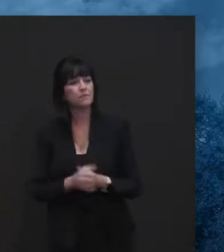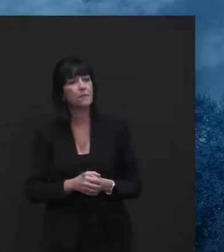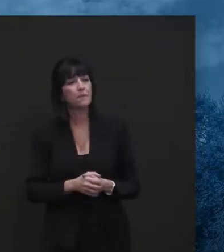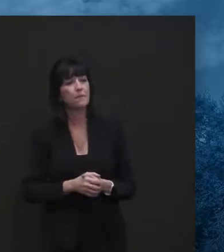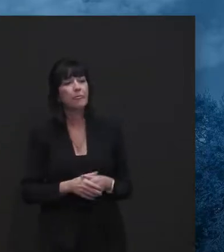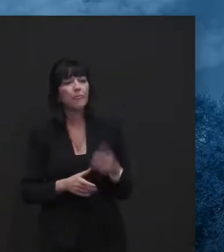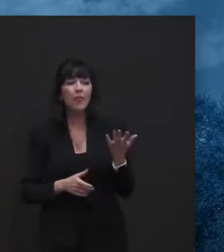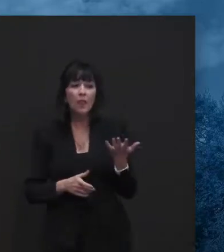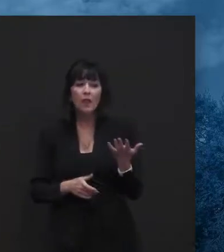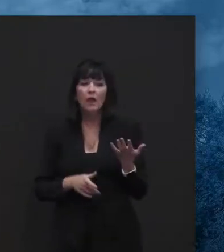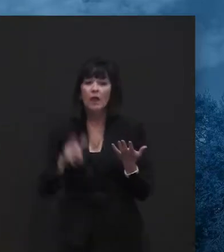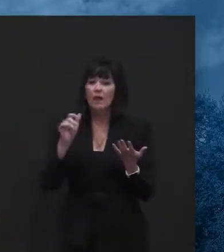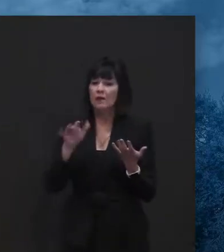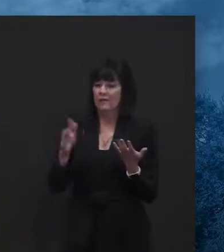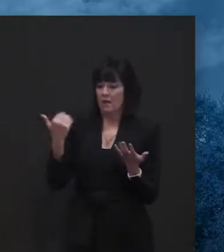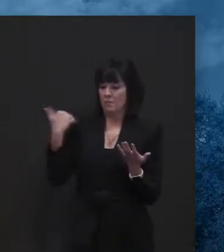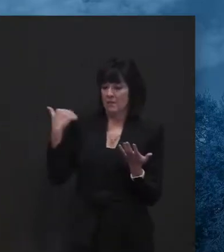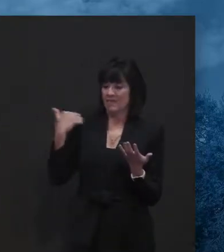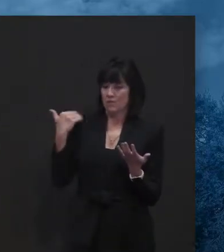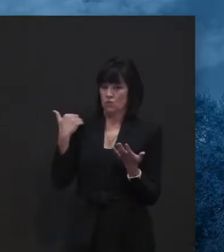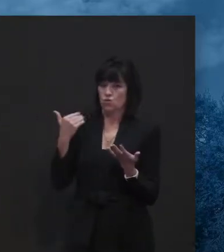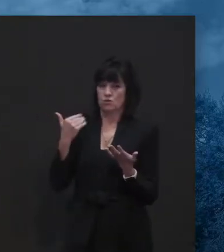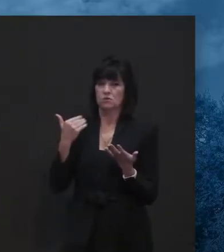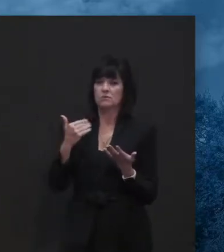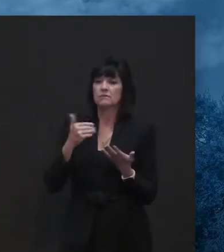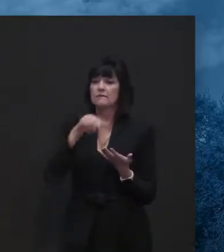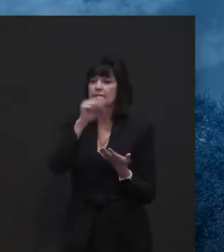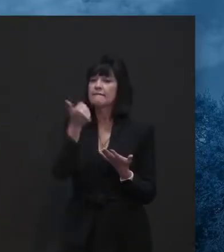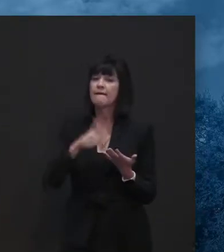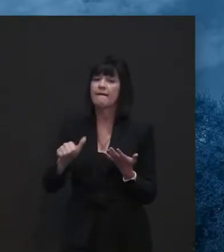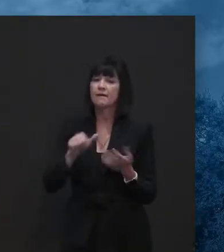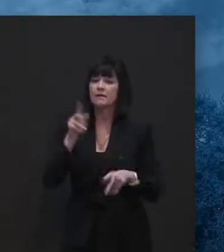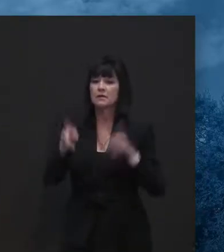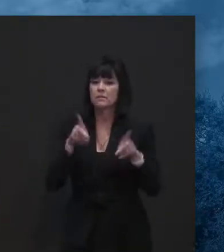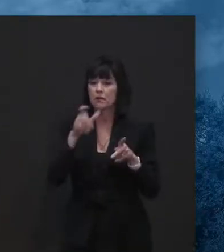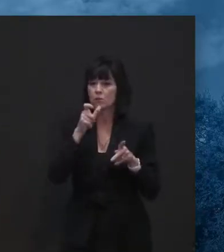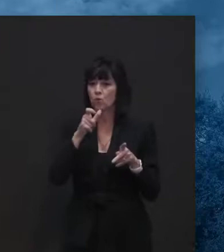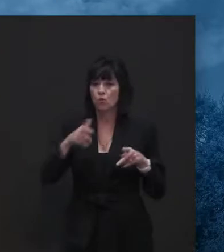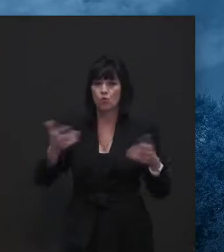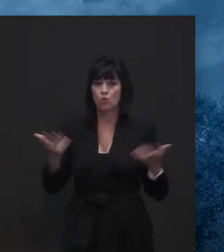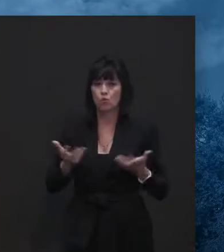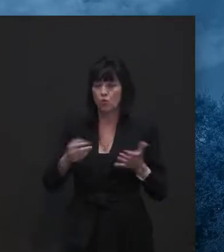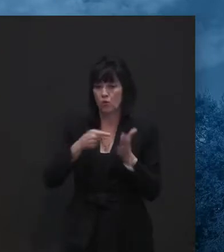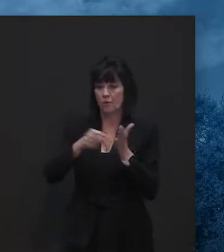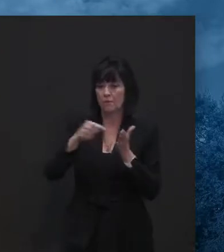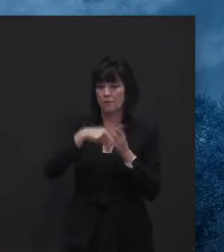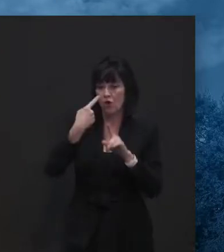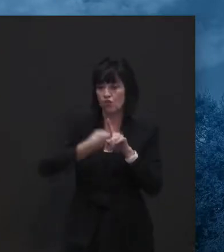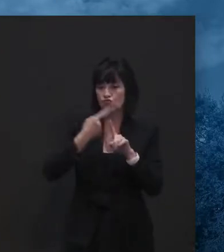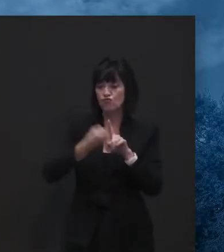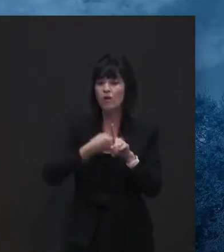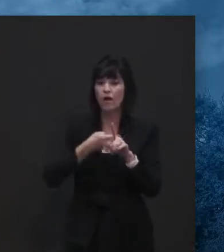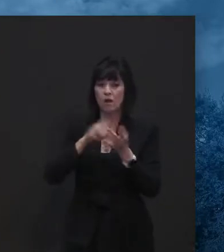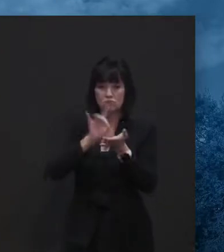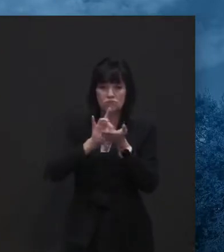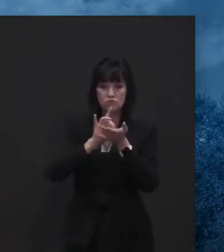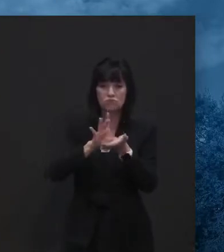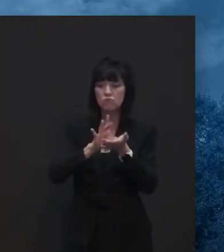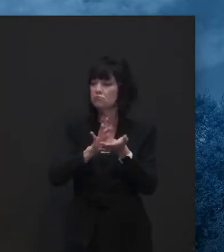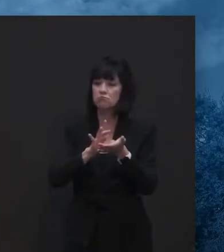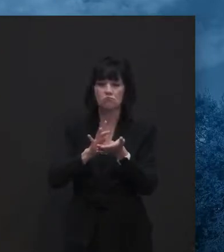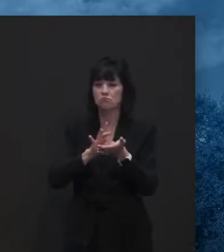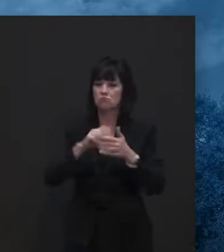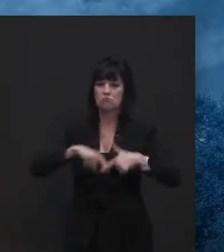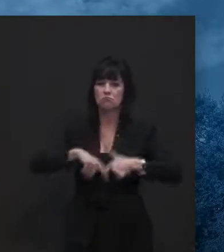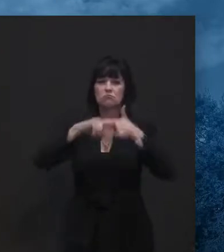foreclosures. That was something I believe we saw earlier in the year. and I, uh, I think that came down as part of an executive order, but we're starting to see